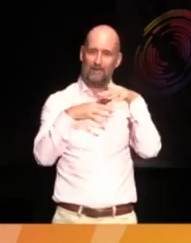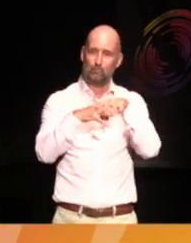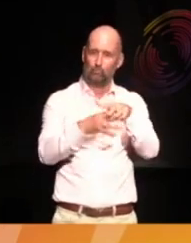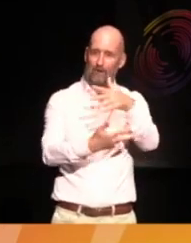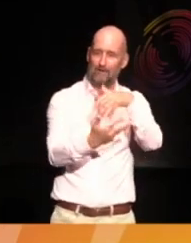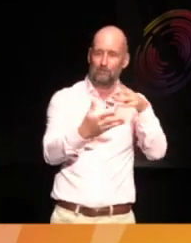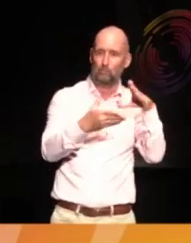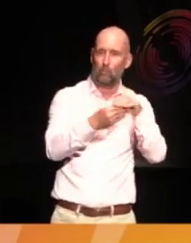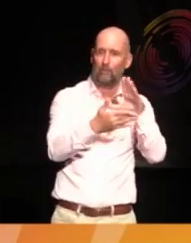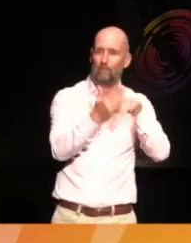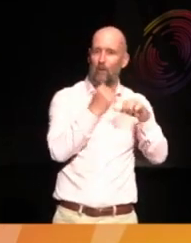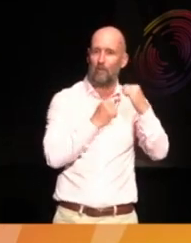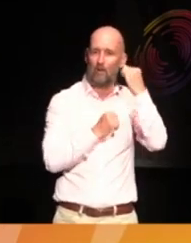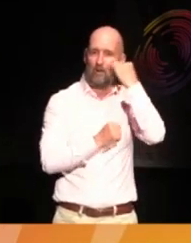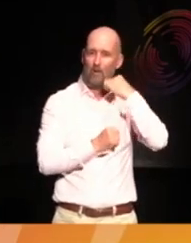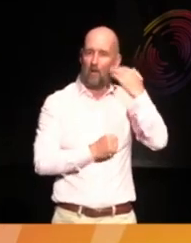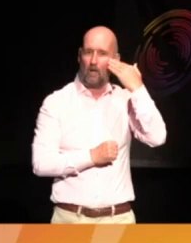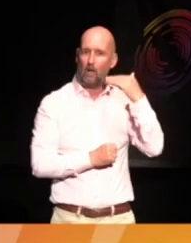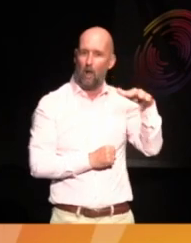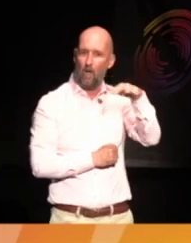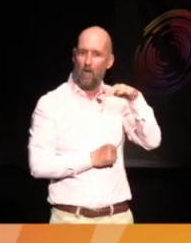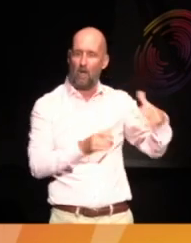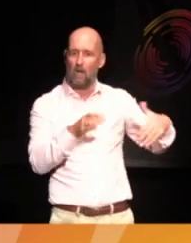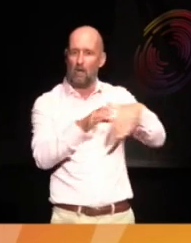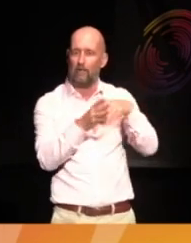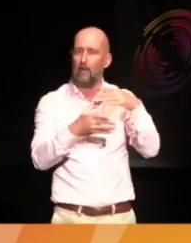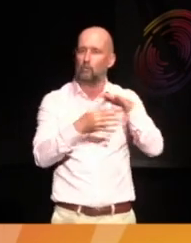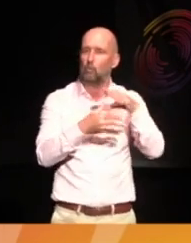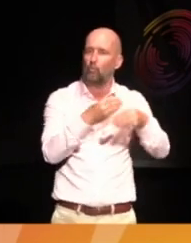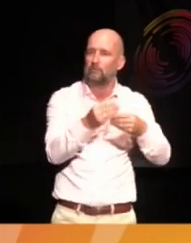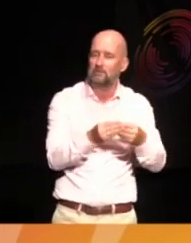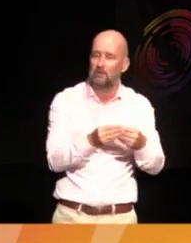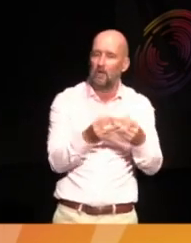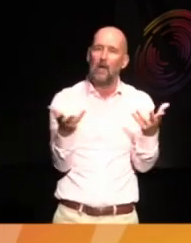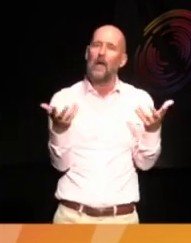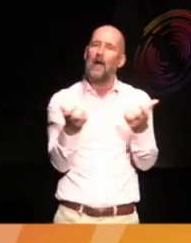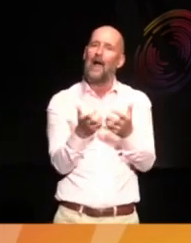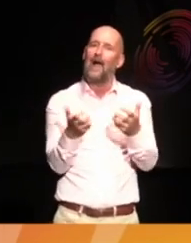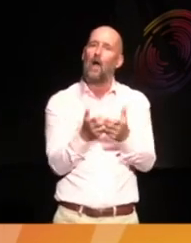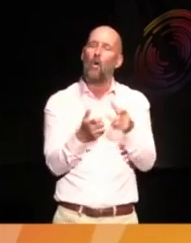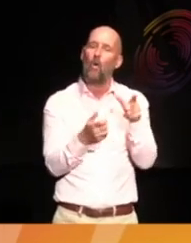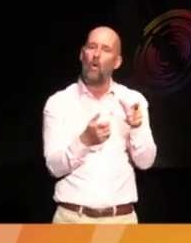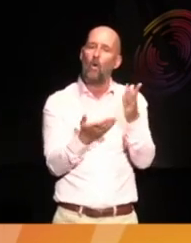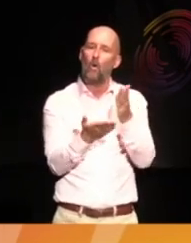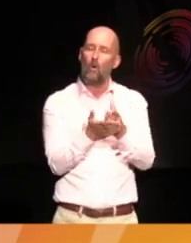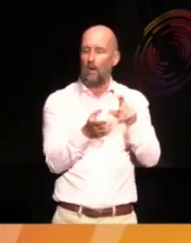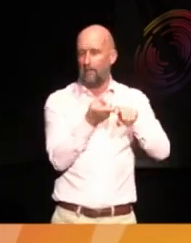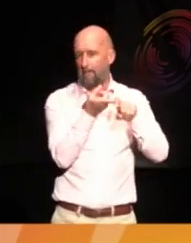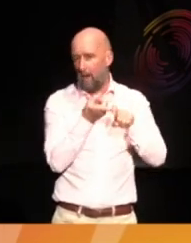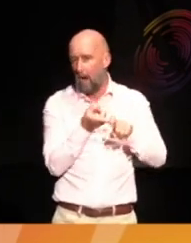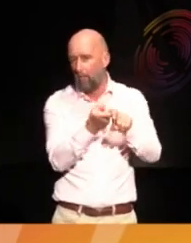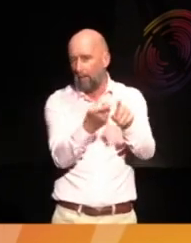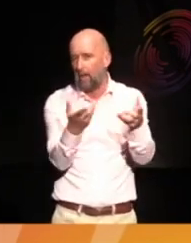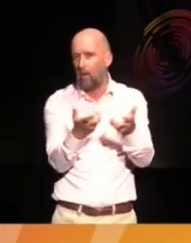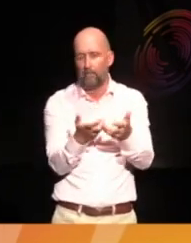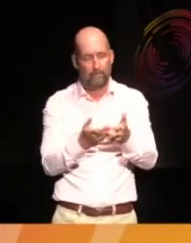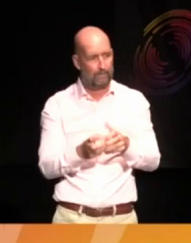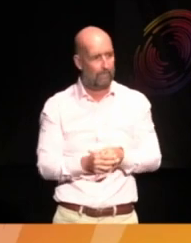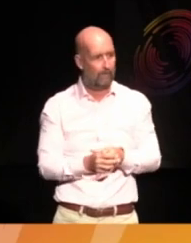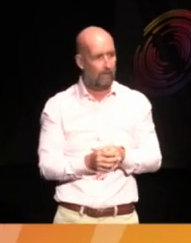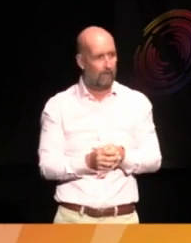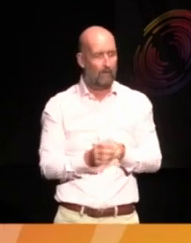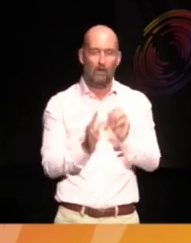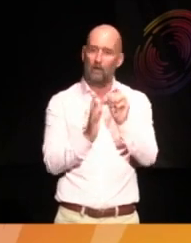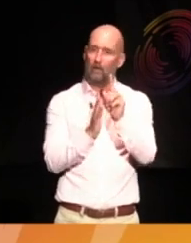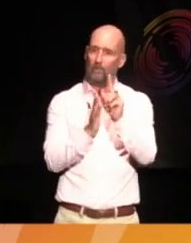of people of colour. How do you feel that there are ways of creating a more permanent change in that way? Because things like the project